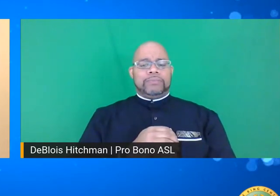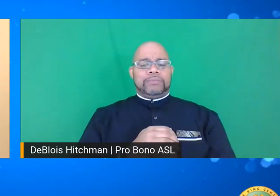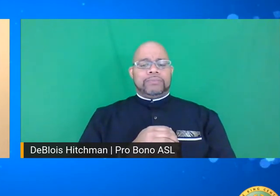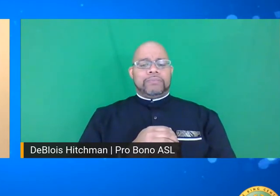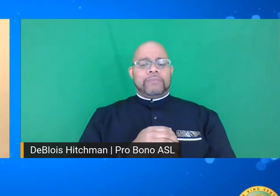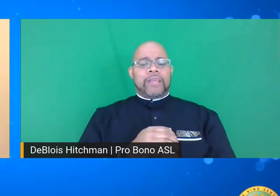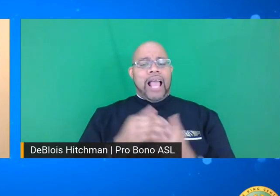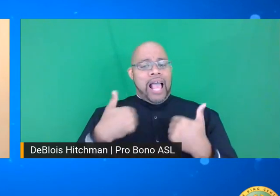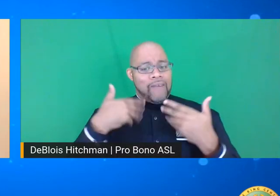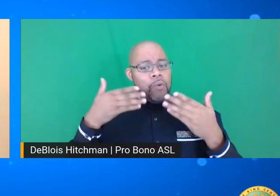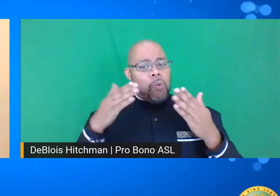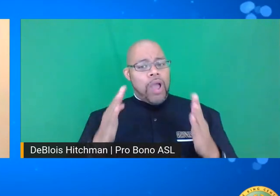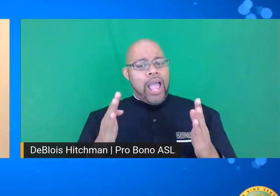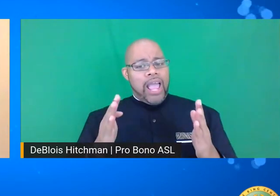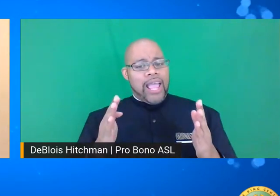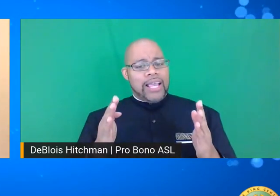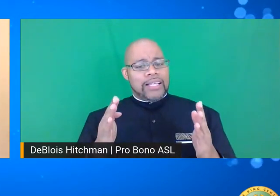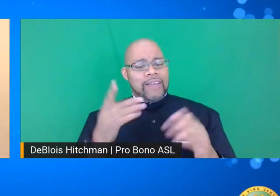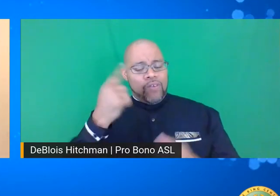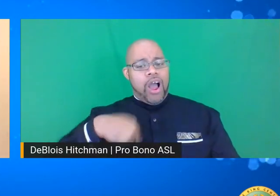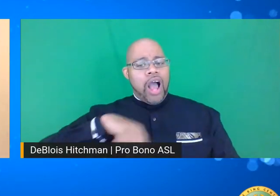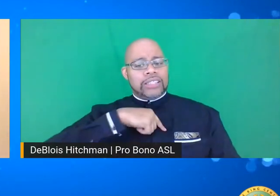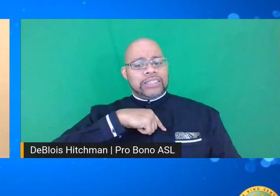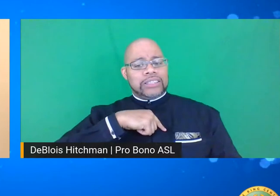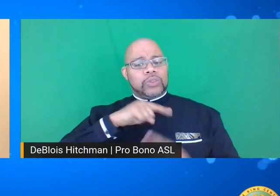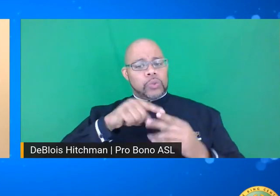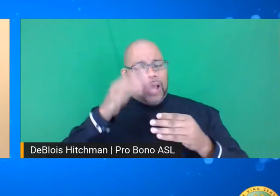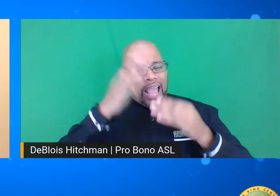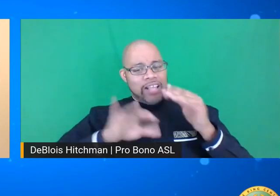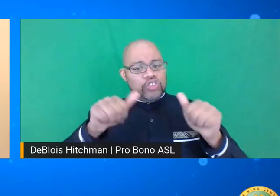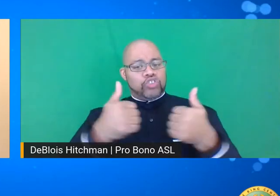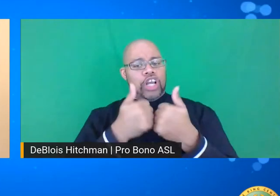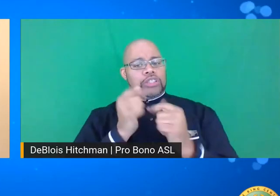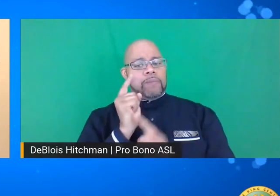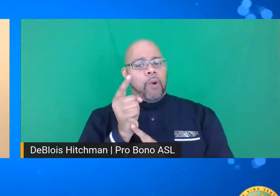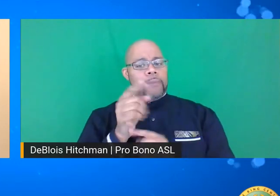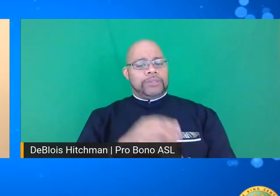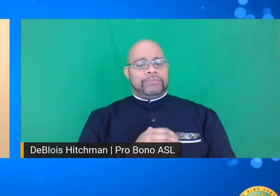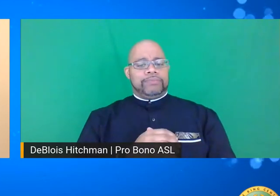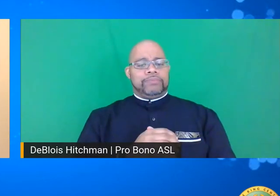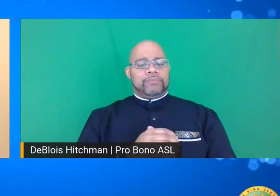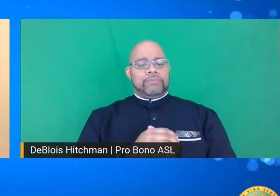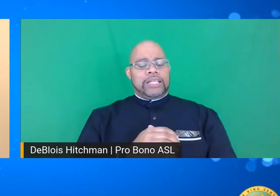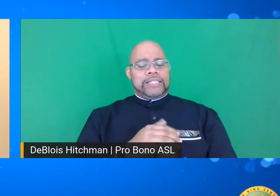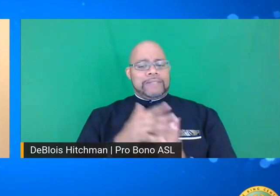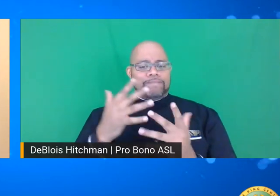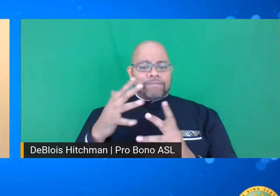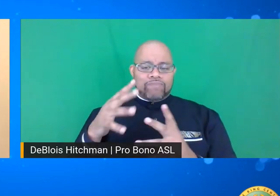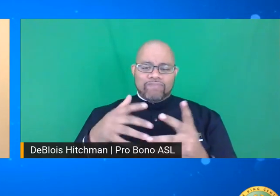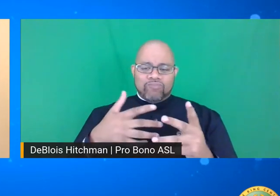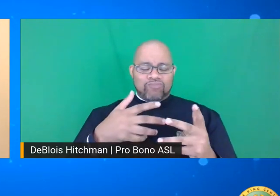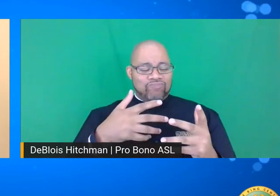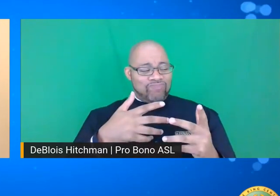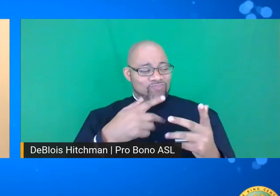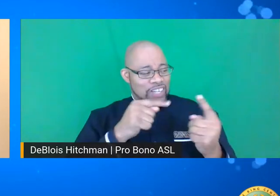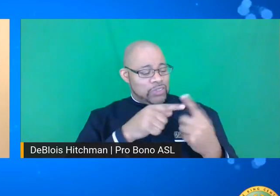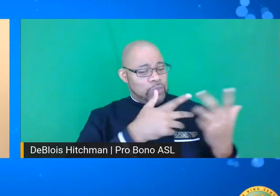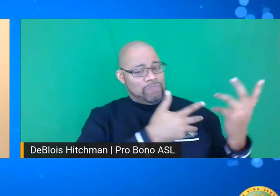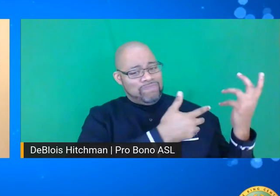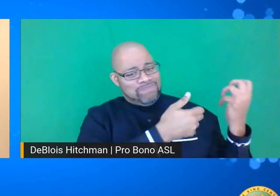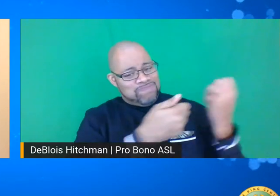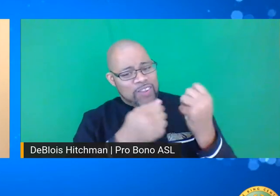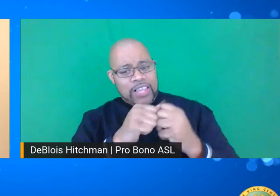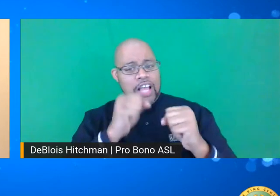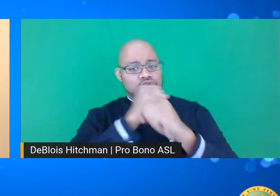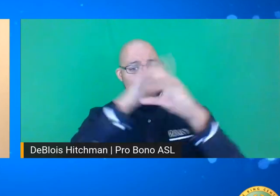There's a way for us to, in this challenging moment, reach back and bring that dream forward